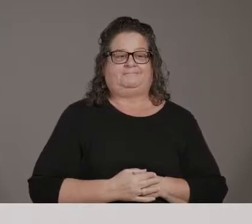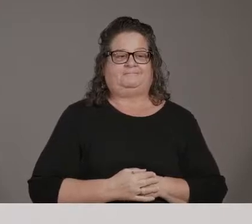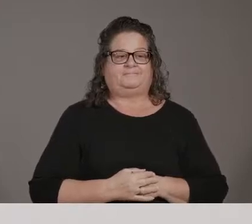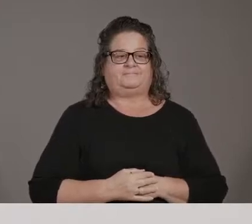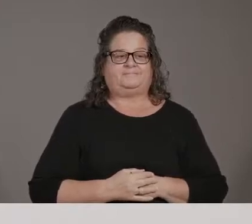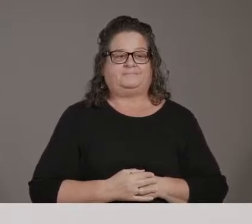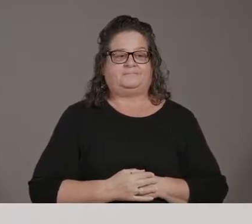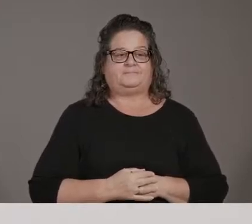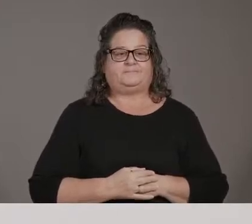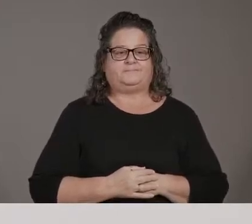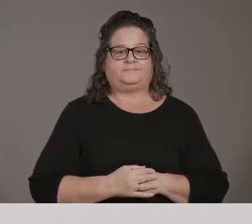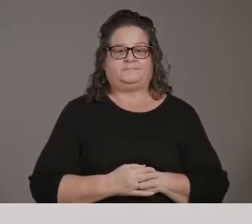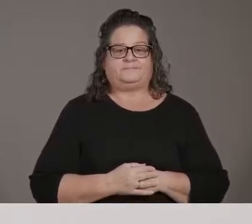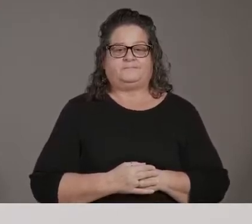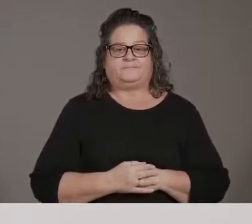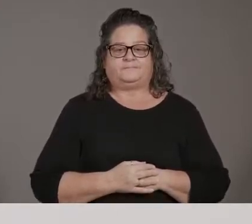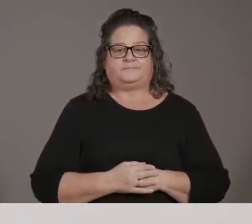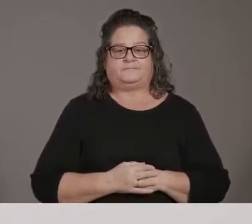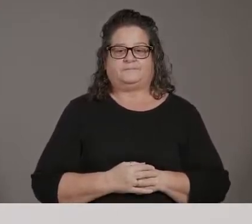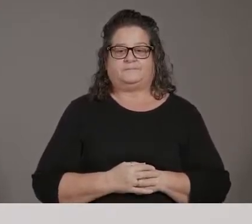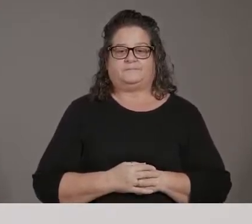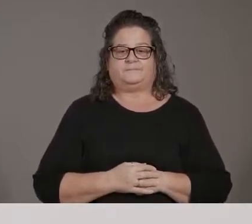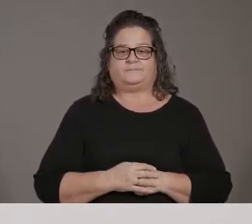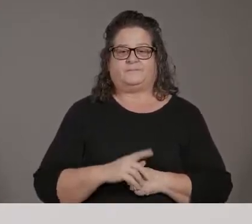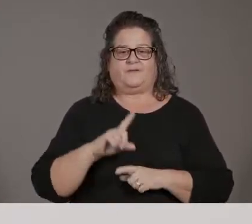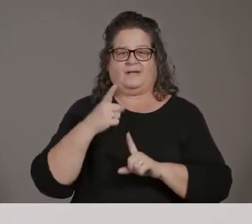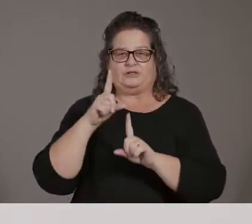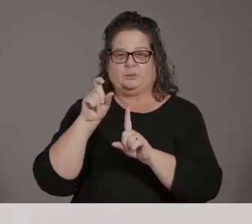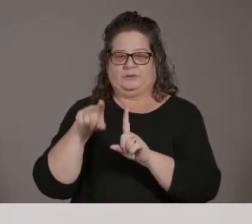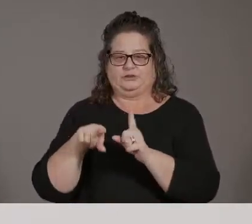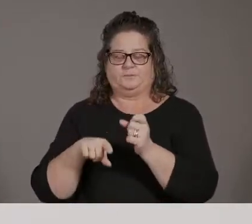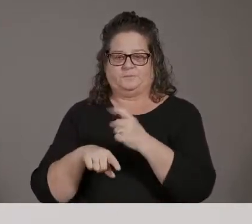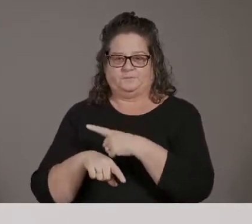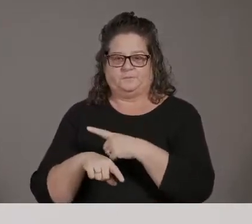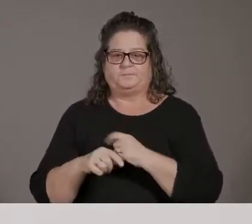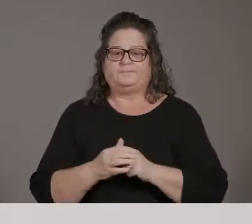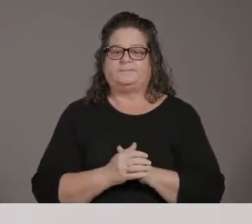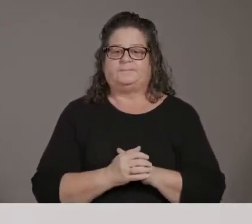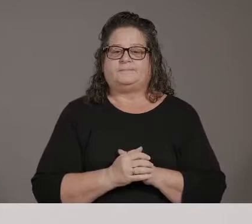from Nicole Grigg. Let me ask her to unmute. Hi, Nicole.